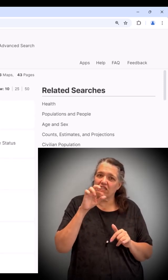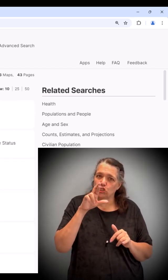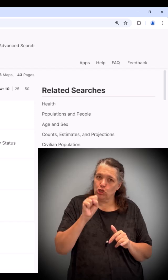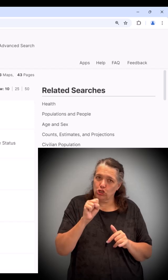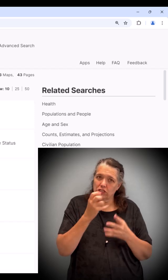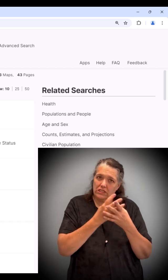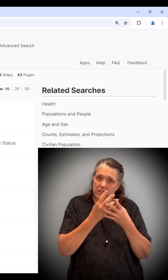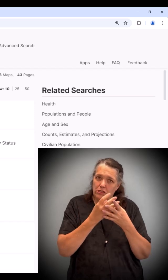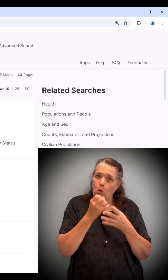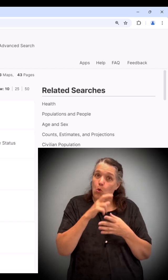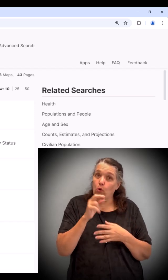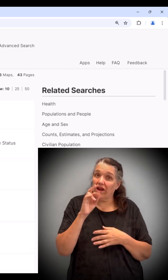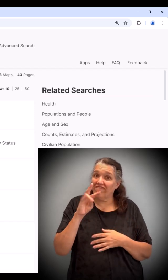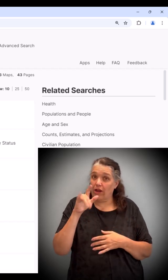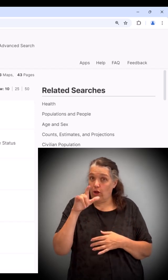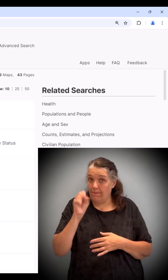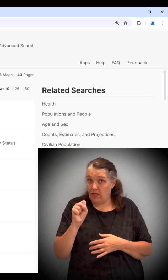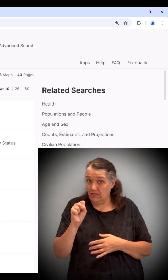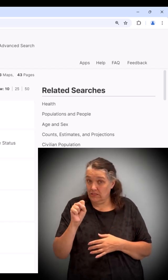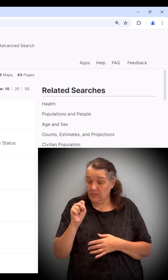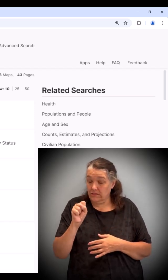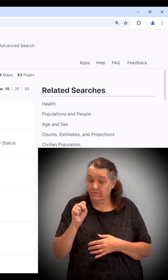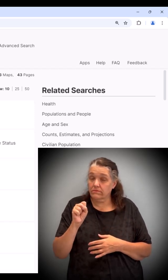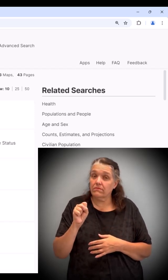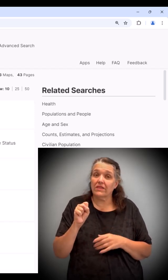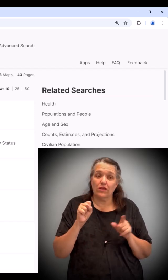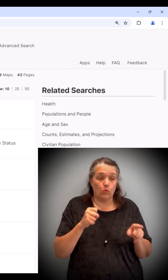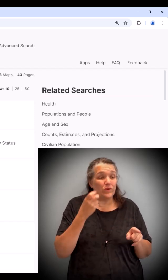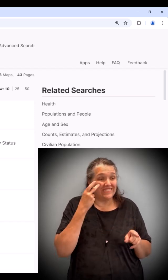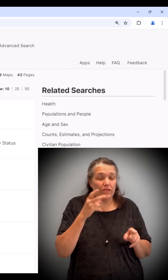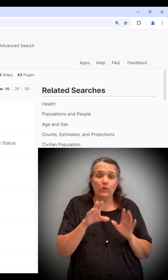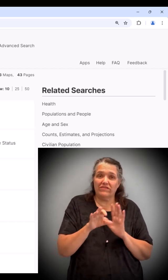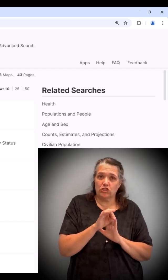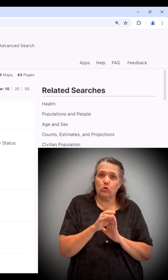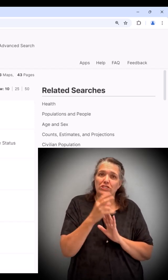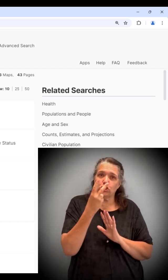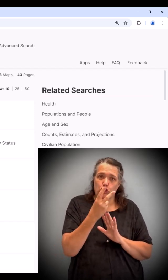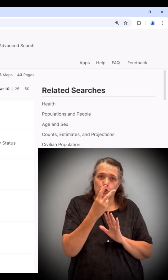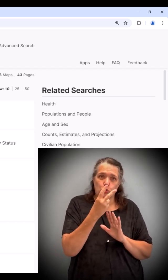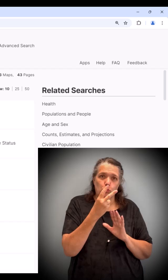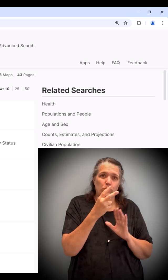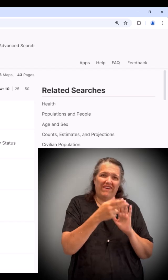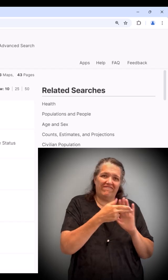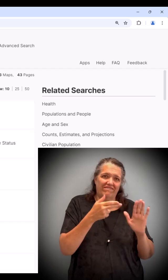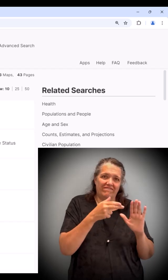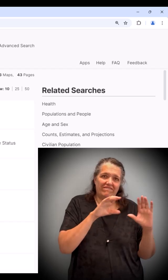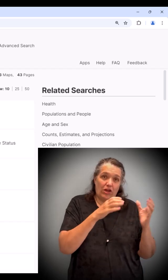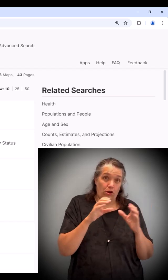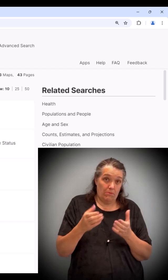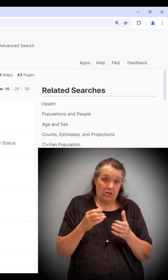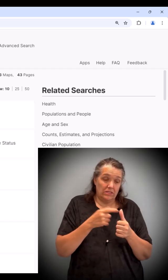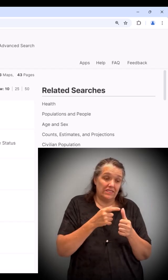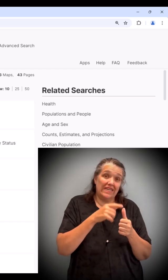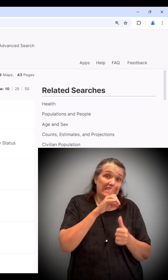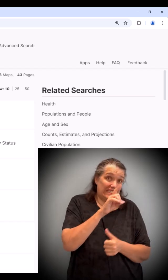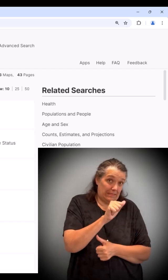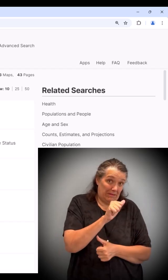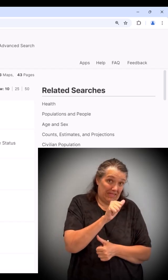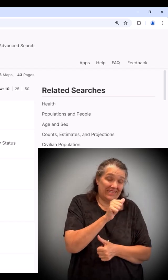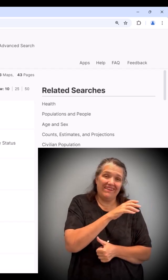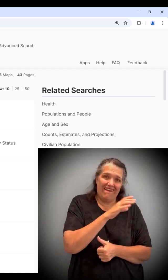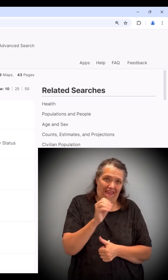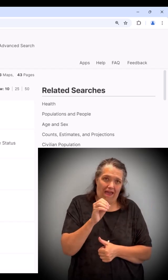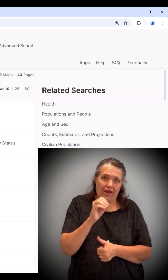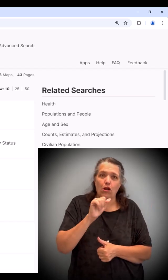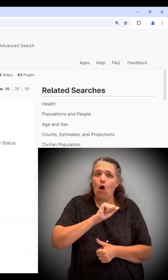on the left. Here we can confirm we have selected two variables, disability and the geographic